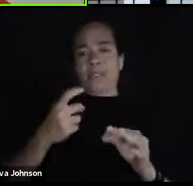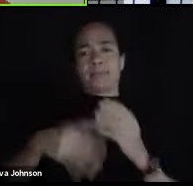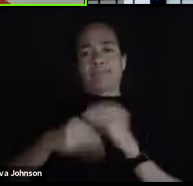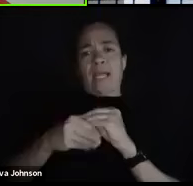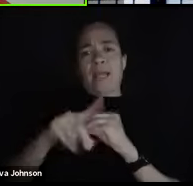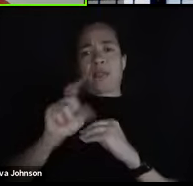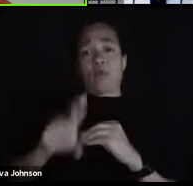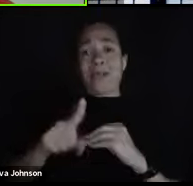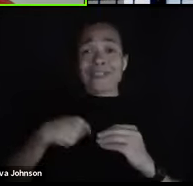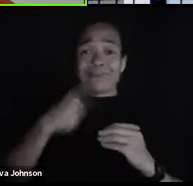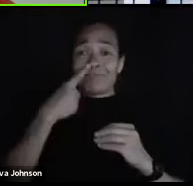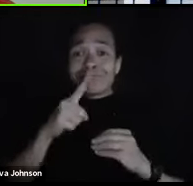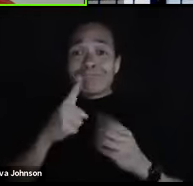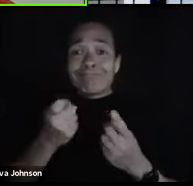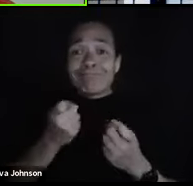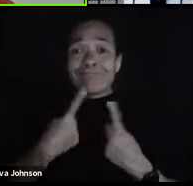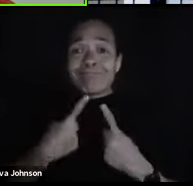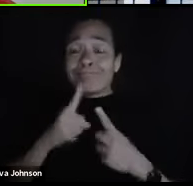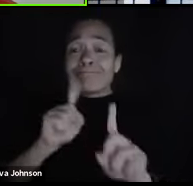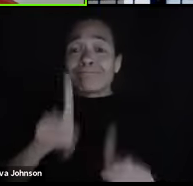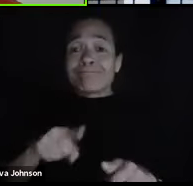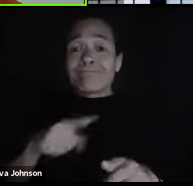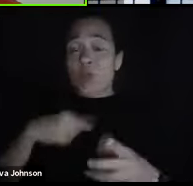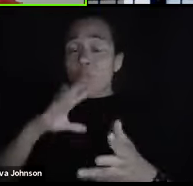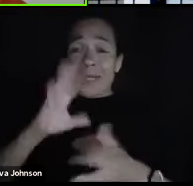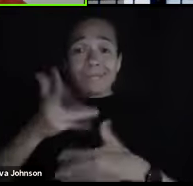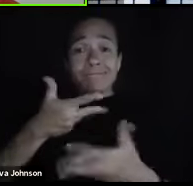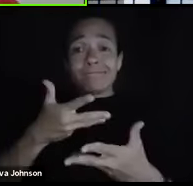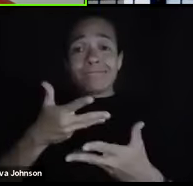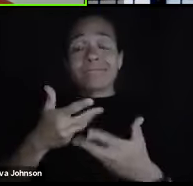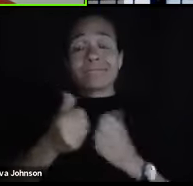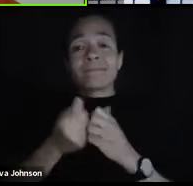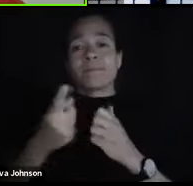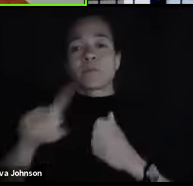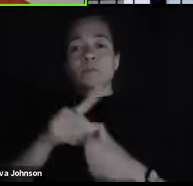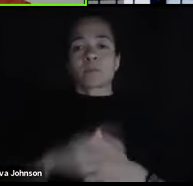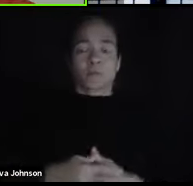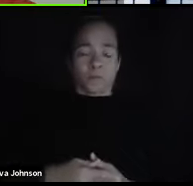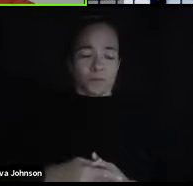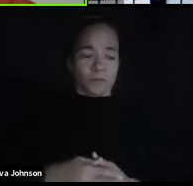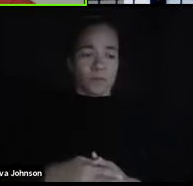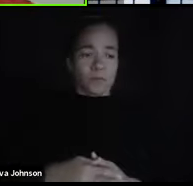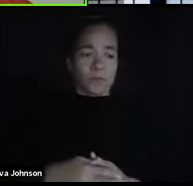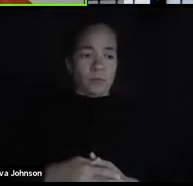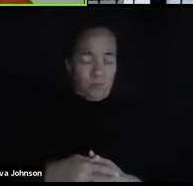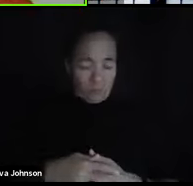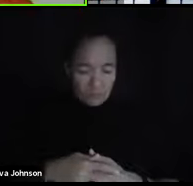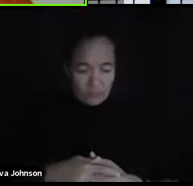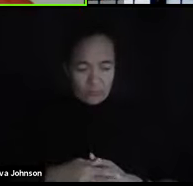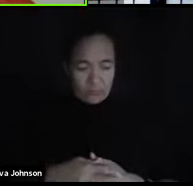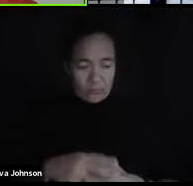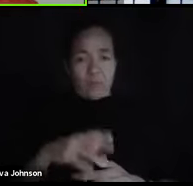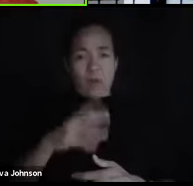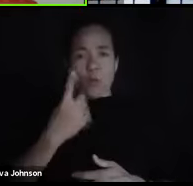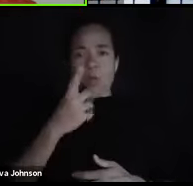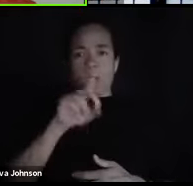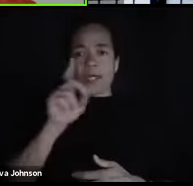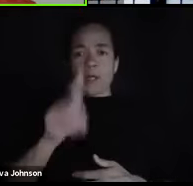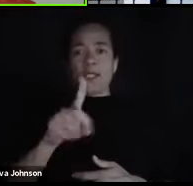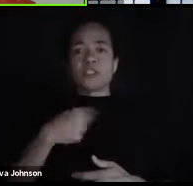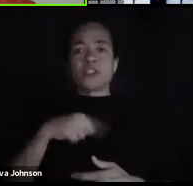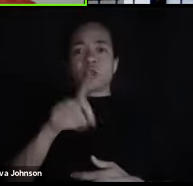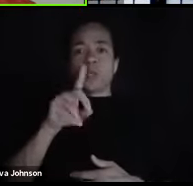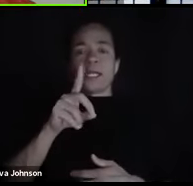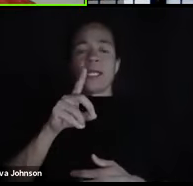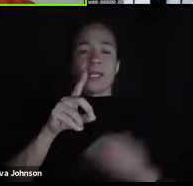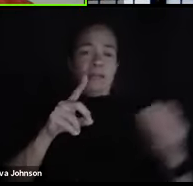to answer them. And to chat with you all here tonight. One question we do have Dr. Ross, and I know this was a pre submitted question. One thing